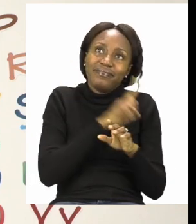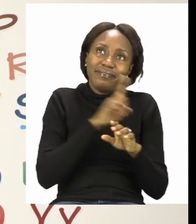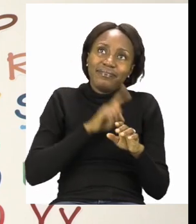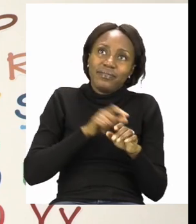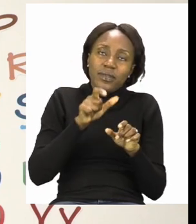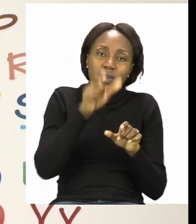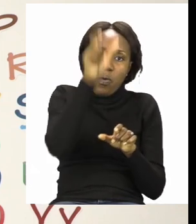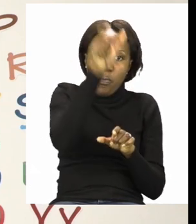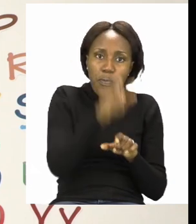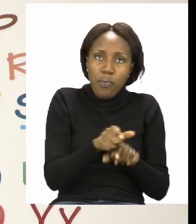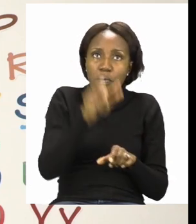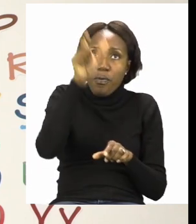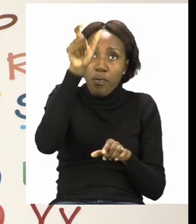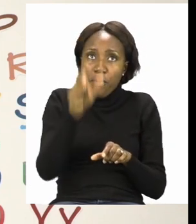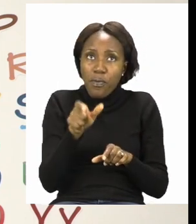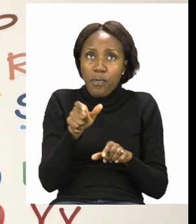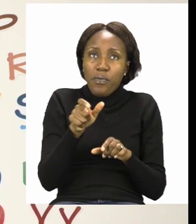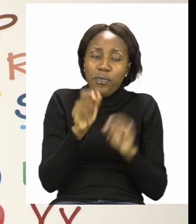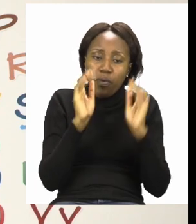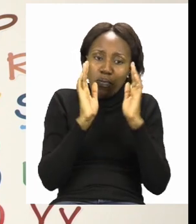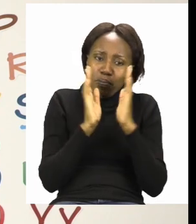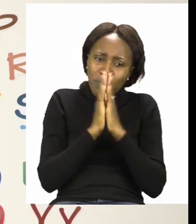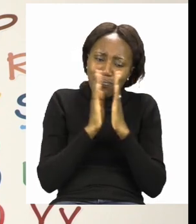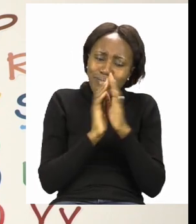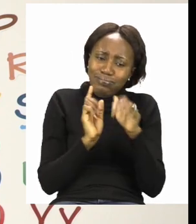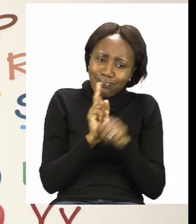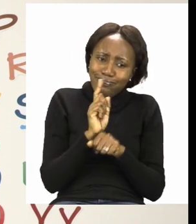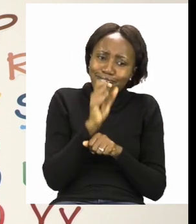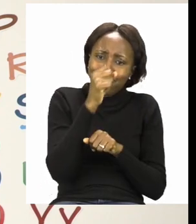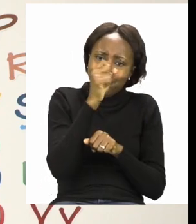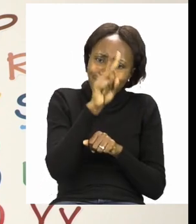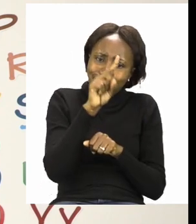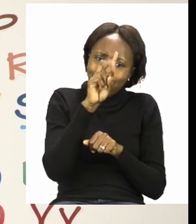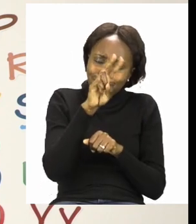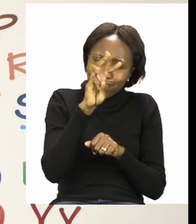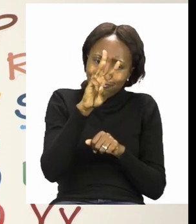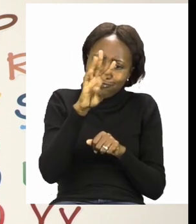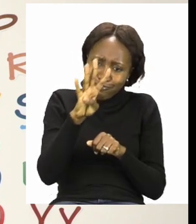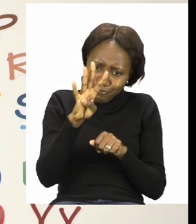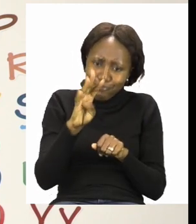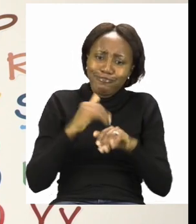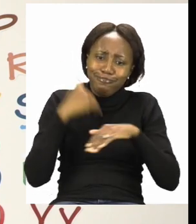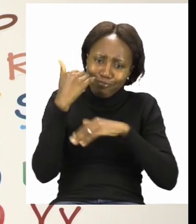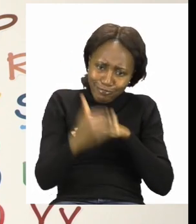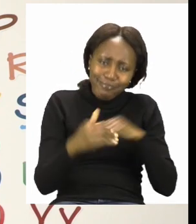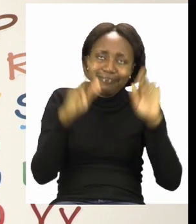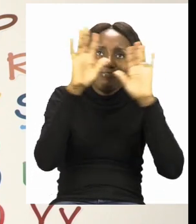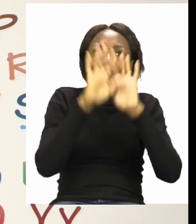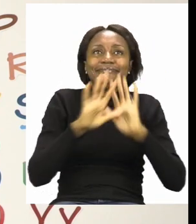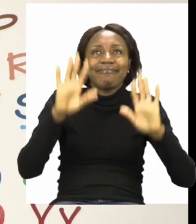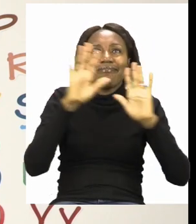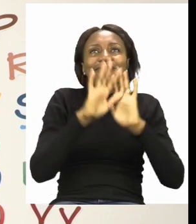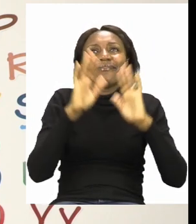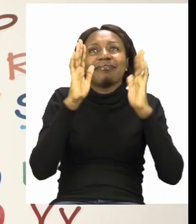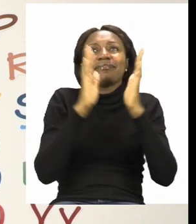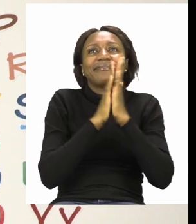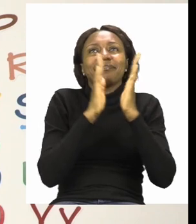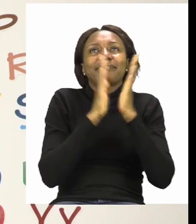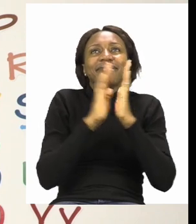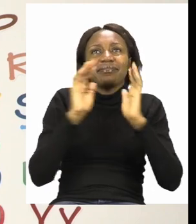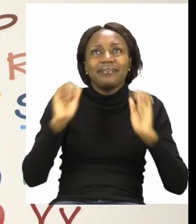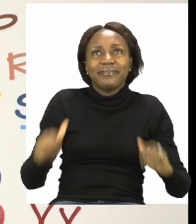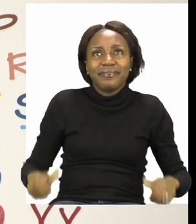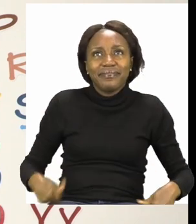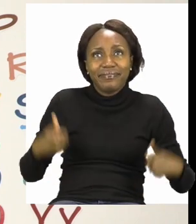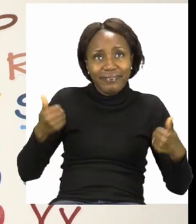It is going to need you to first count and then you color. So, please, please, boys and girls, only